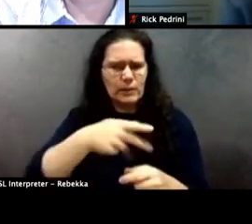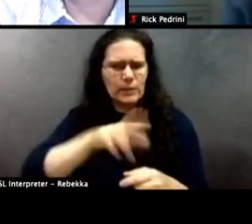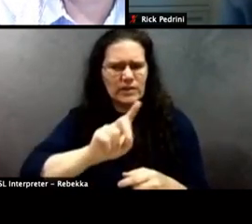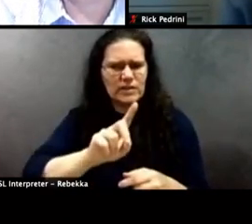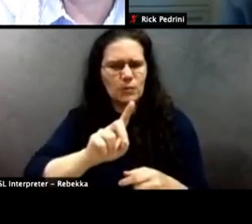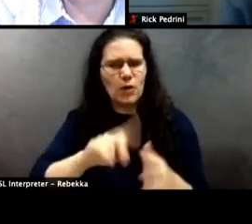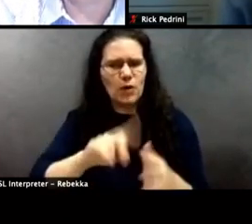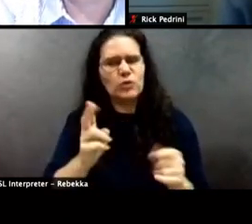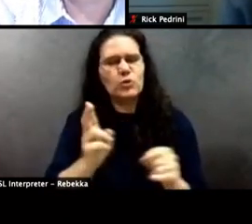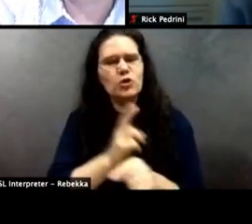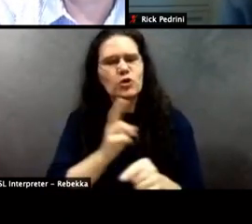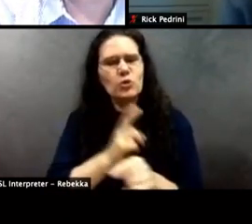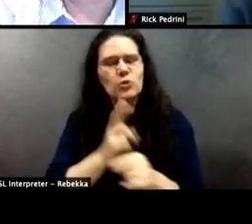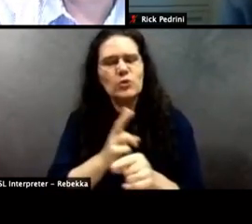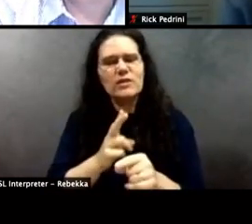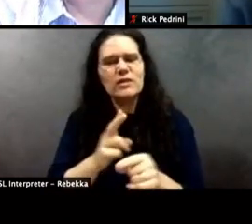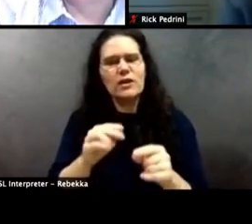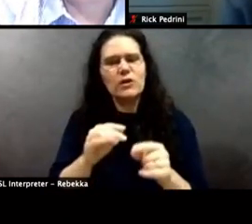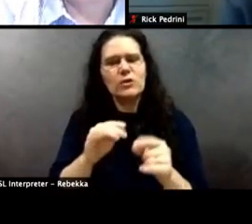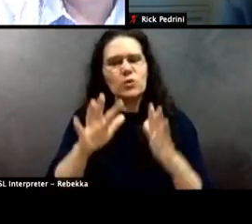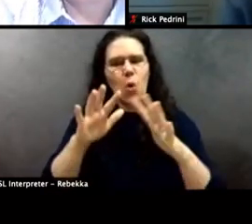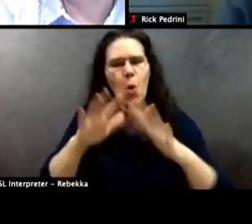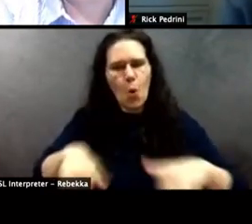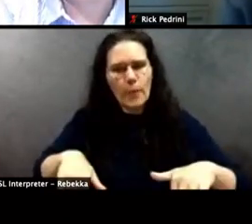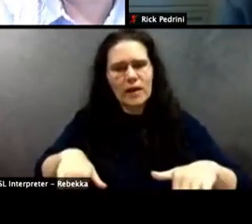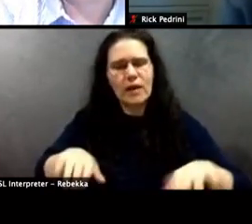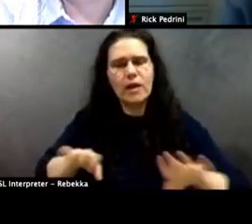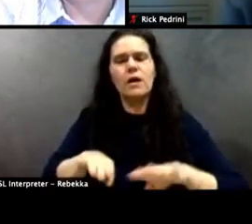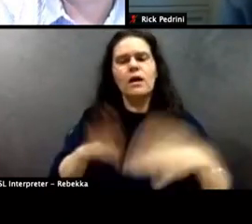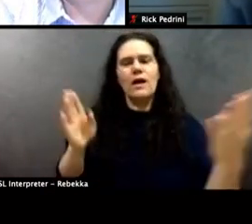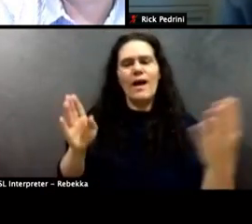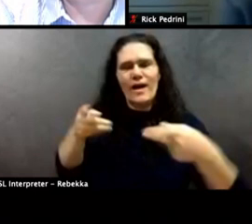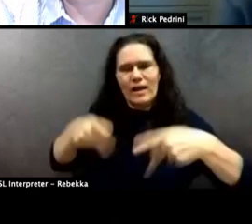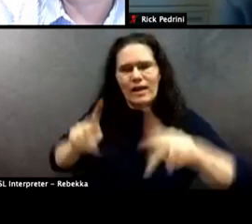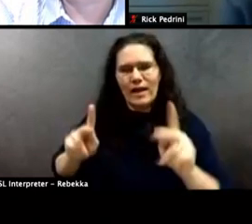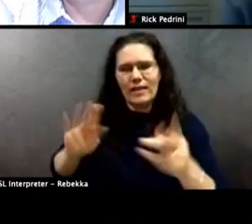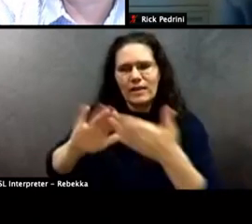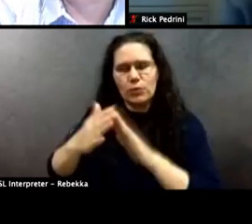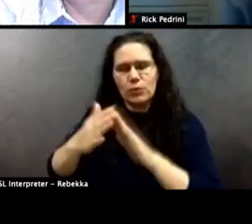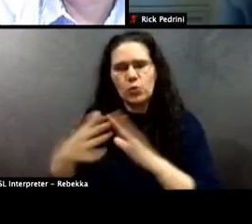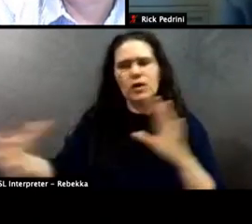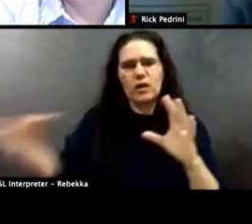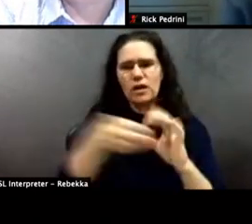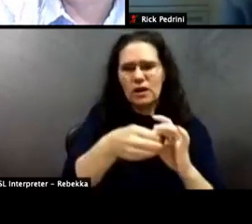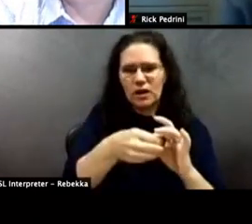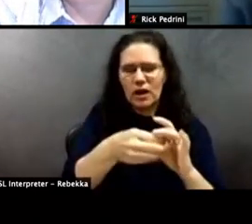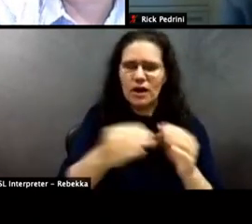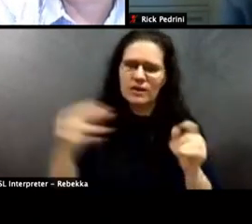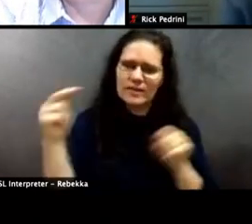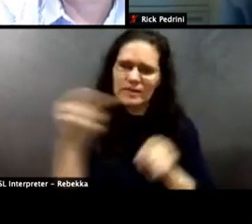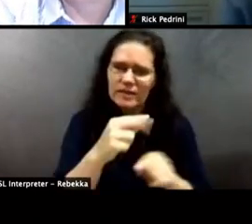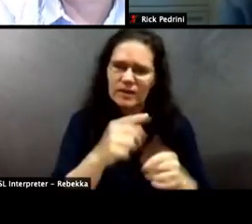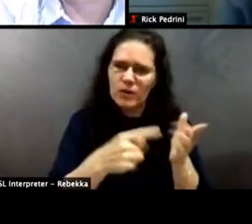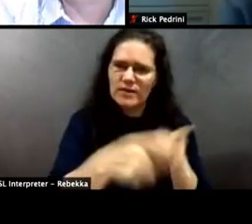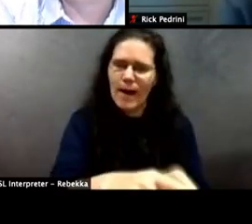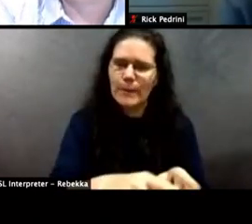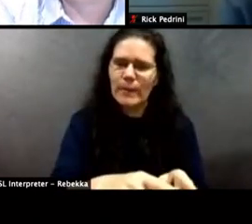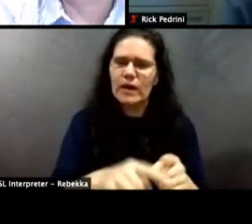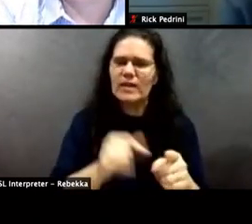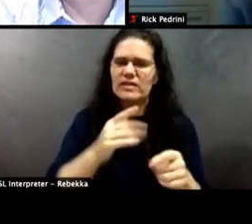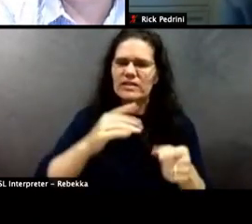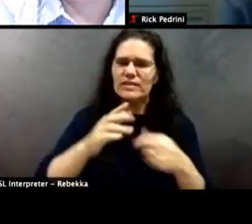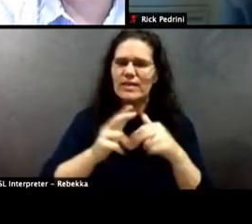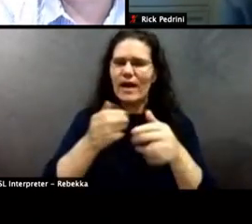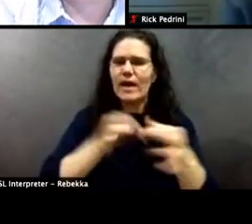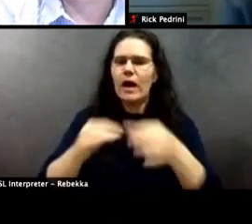view into that space, like breaking down that wall of silence, right, that kind of keeps the community out. And, you know, always assuming the worst, because what else